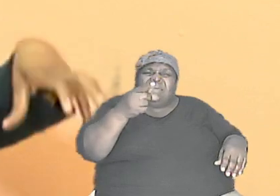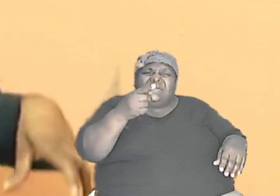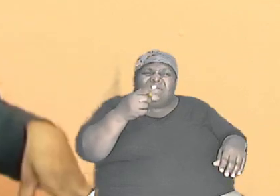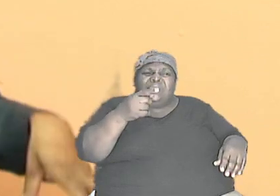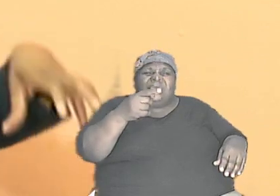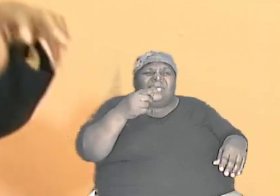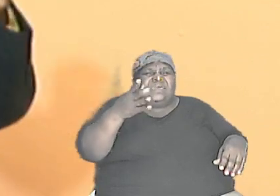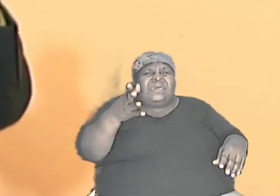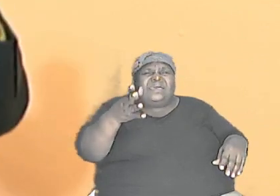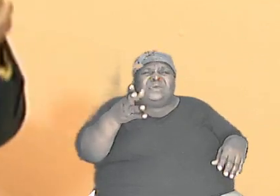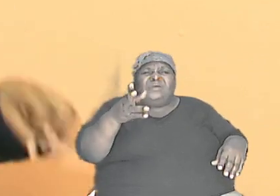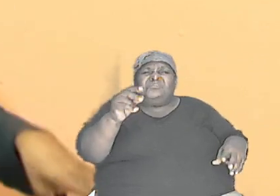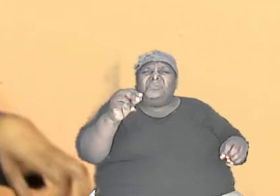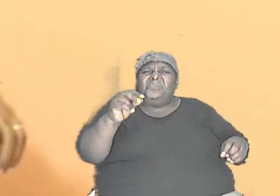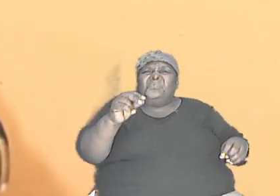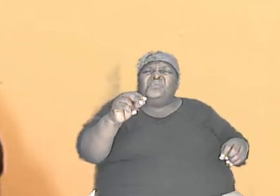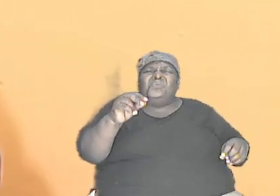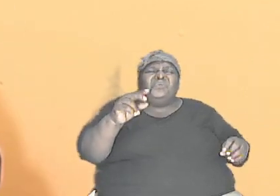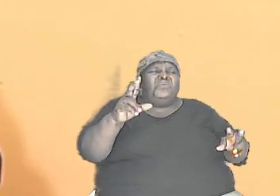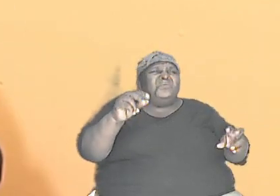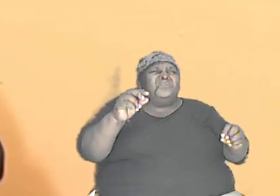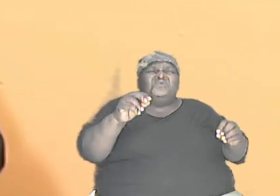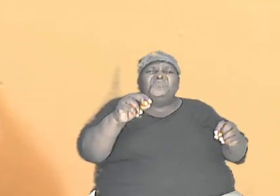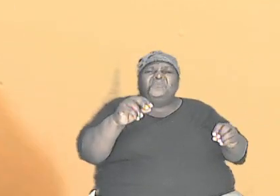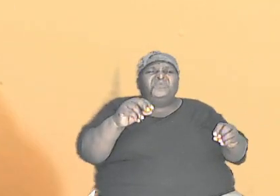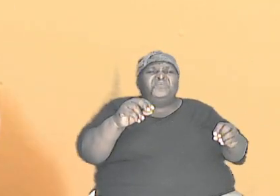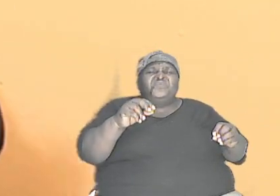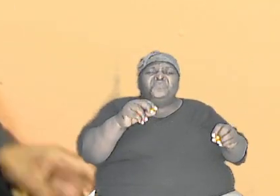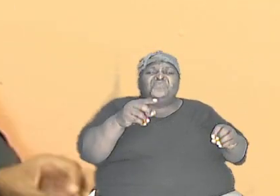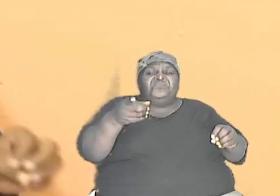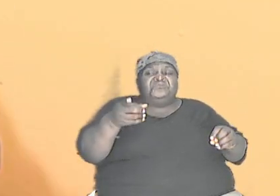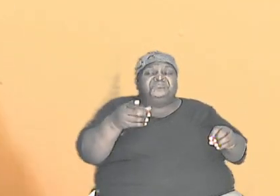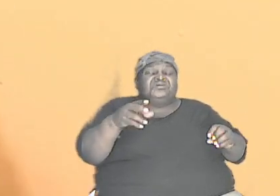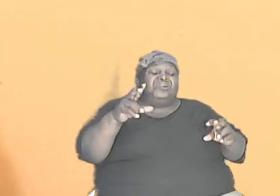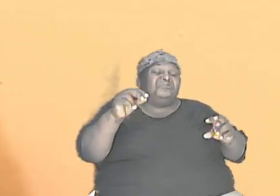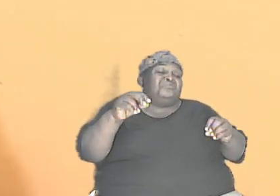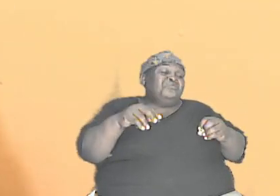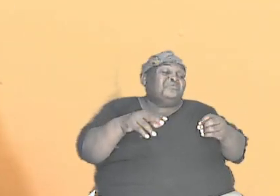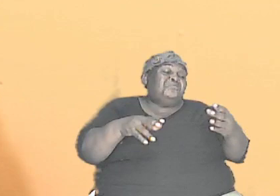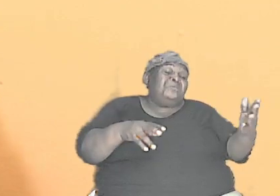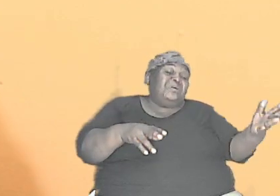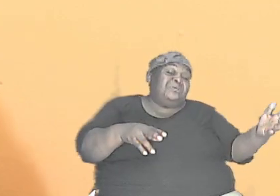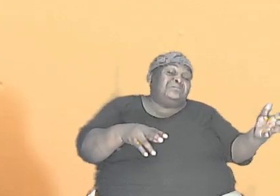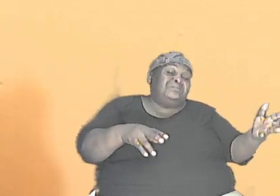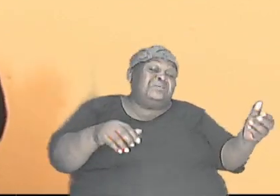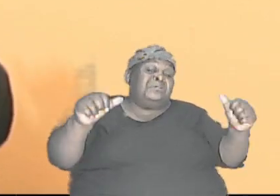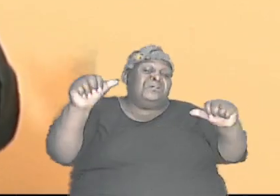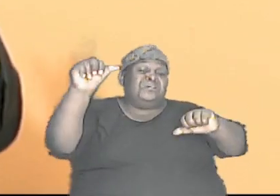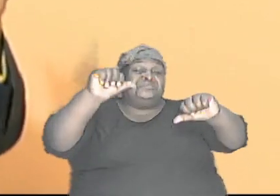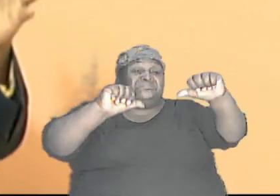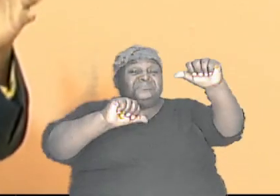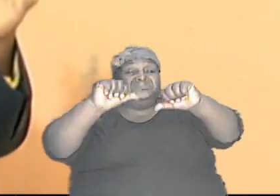dinosaurs and there was no this and there was no that and the fossil says this and the scientific